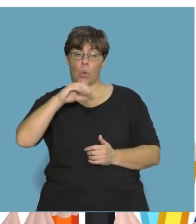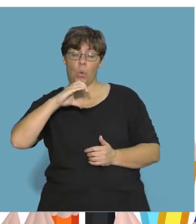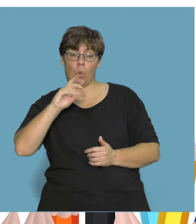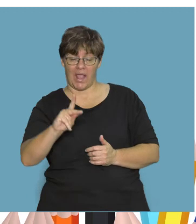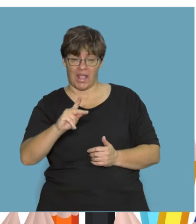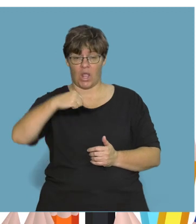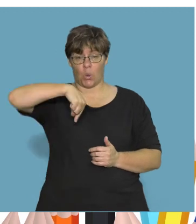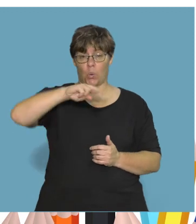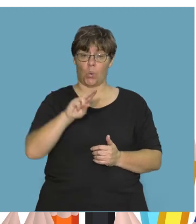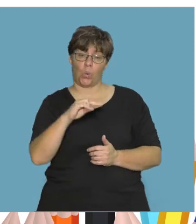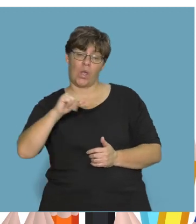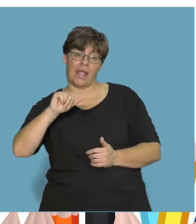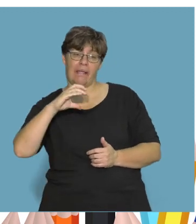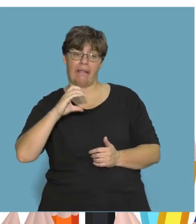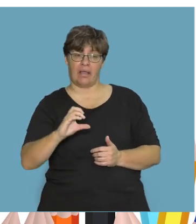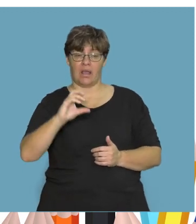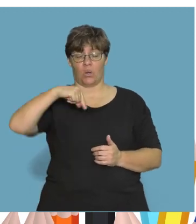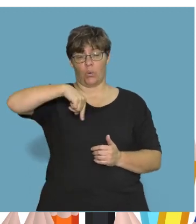quack quack quack.